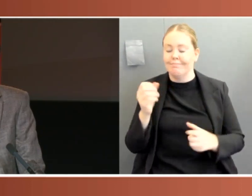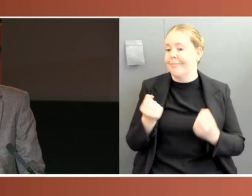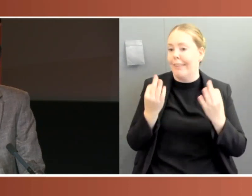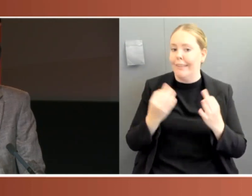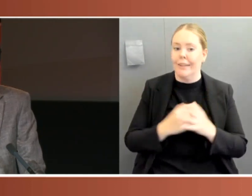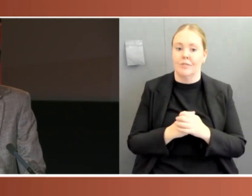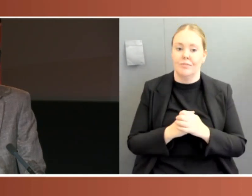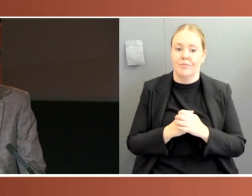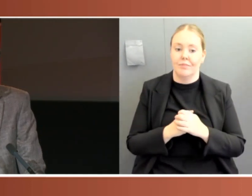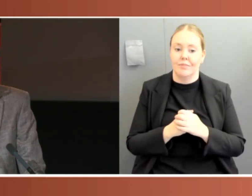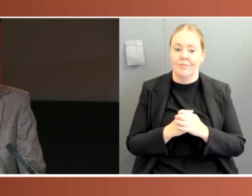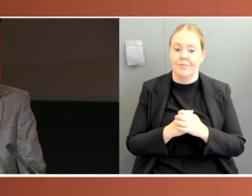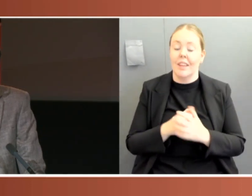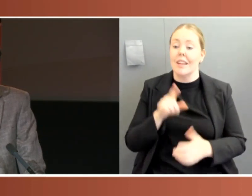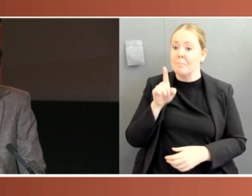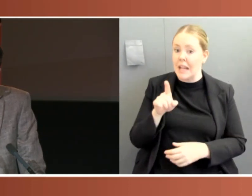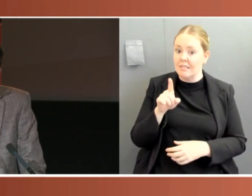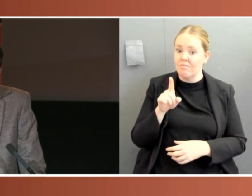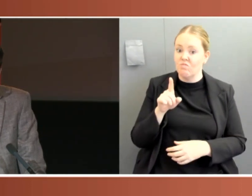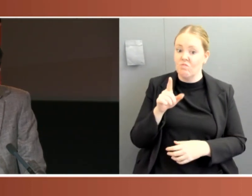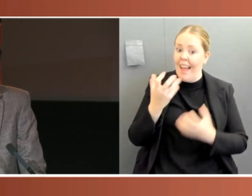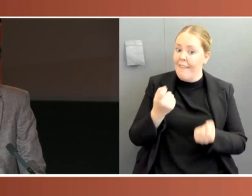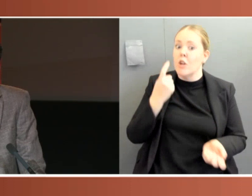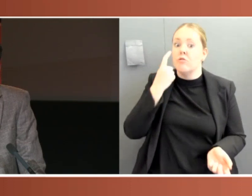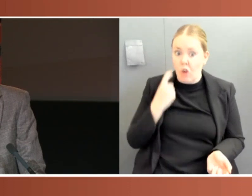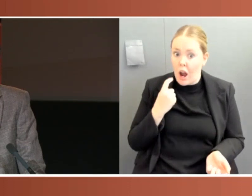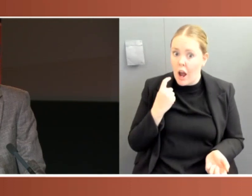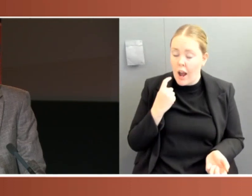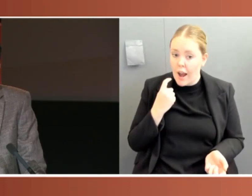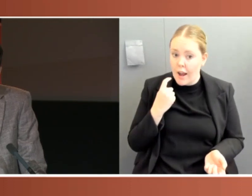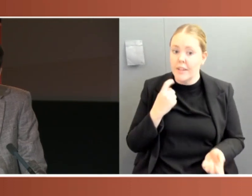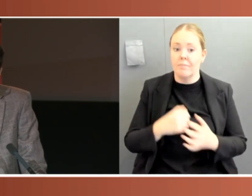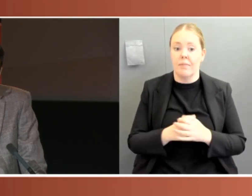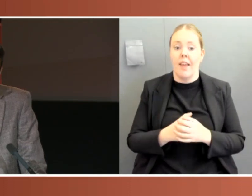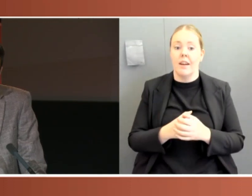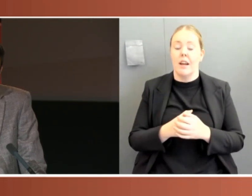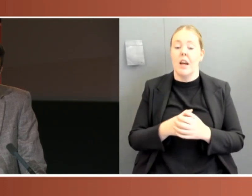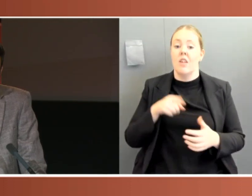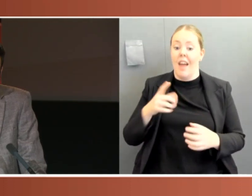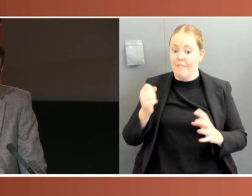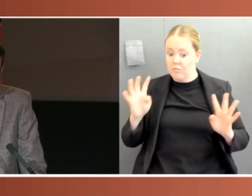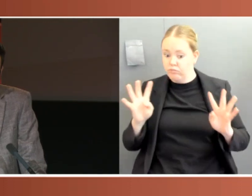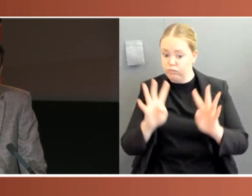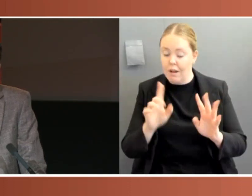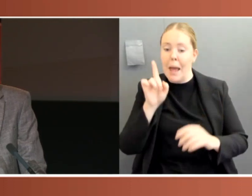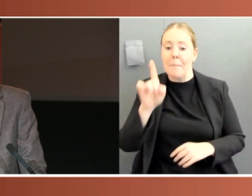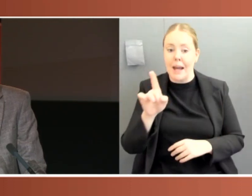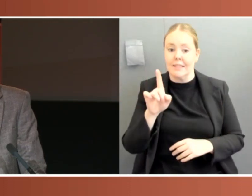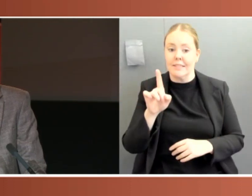Wales Legislative Council attempted to reconvene Parliament. However, the government thwarted this by relying on Standing Order 34, which provides that the House will